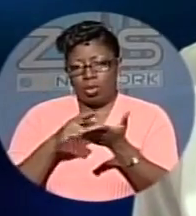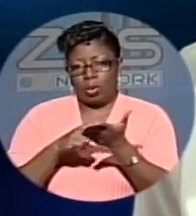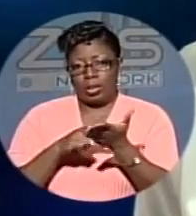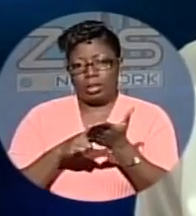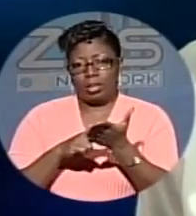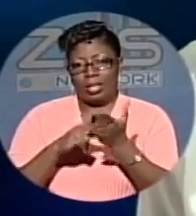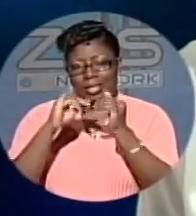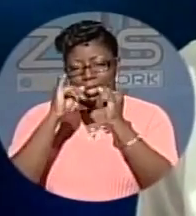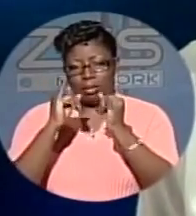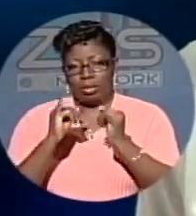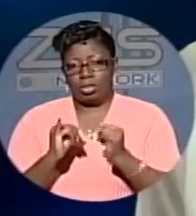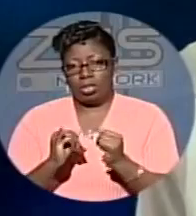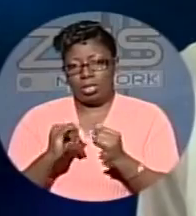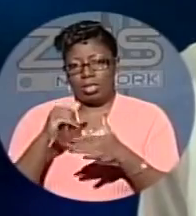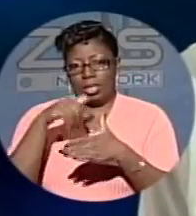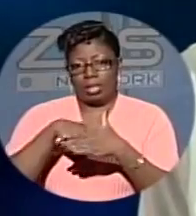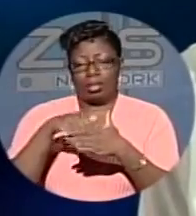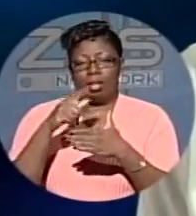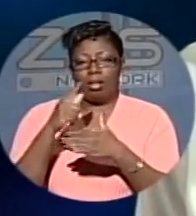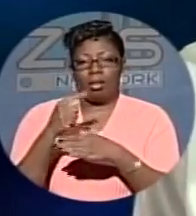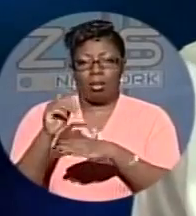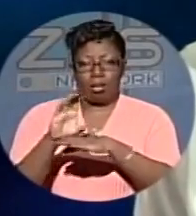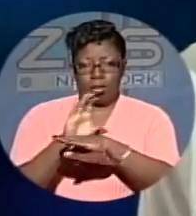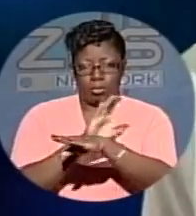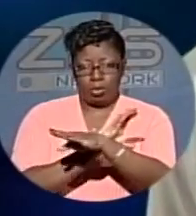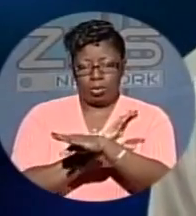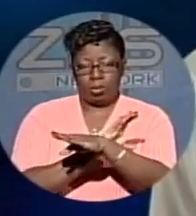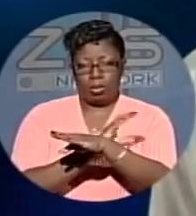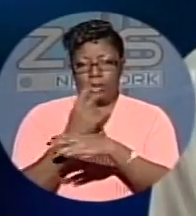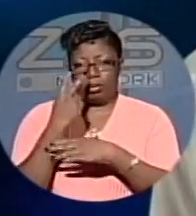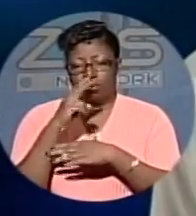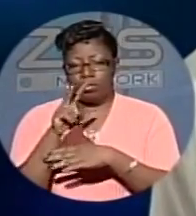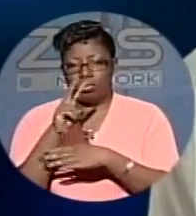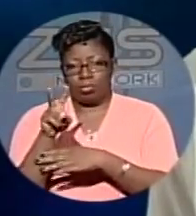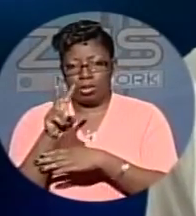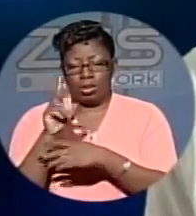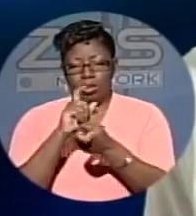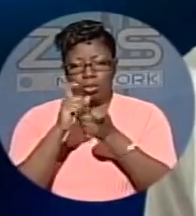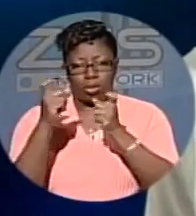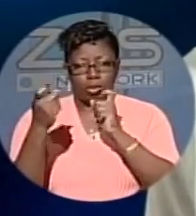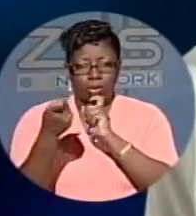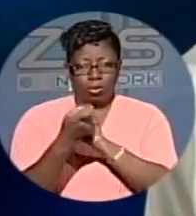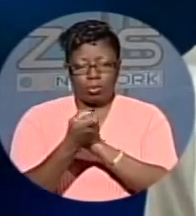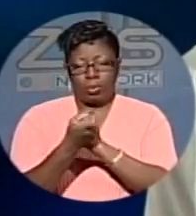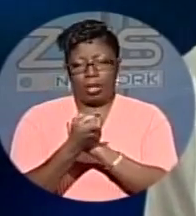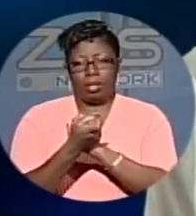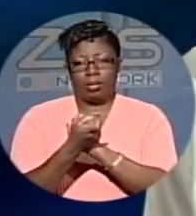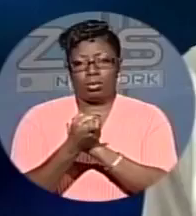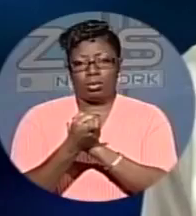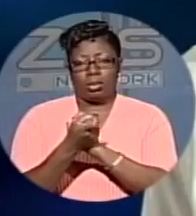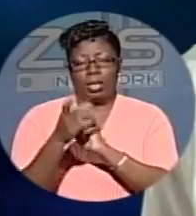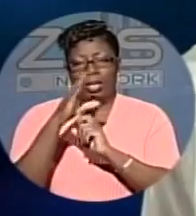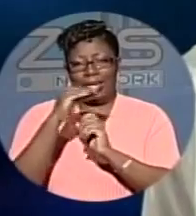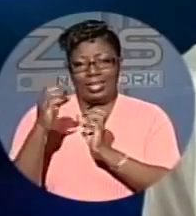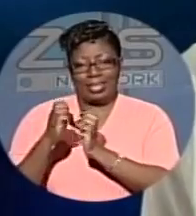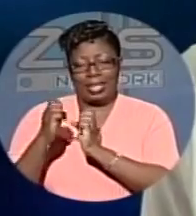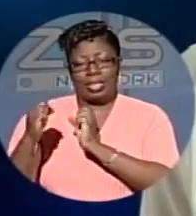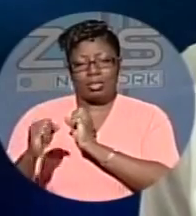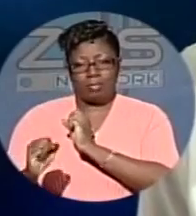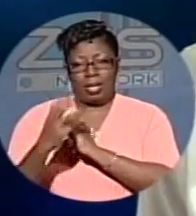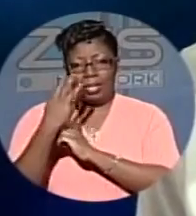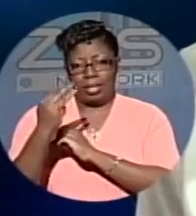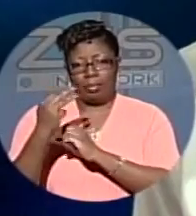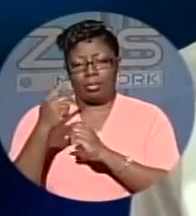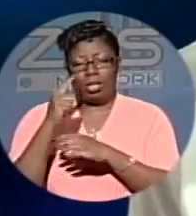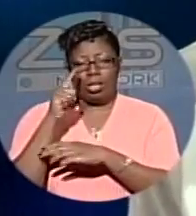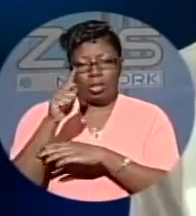in a computer. And so they can enounce the image, can turn them around, they can expand them and look at them more closely